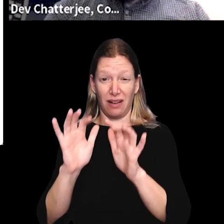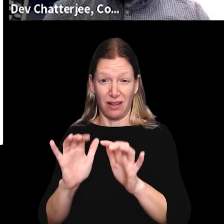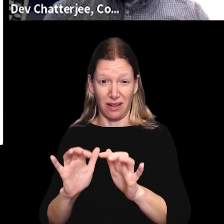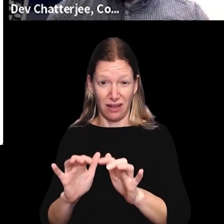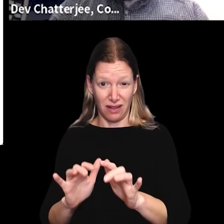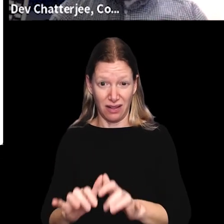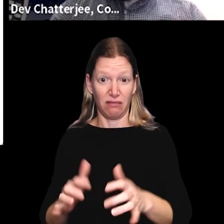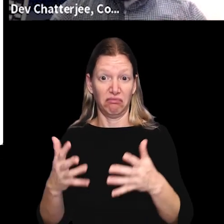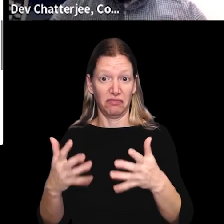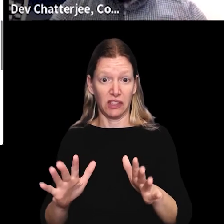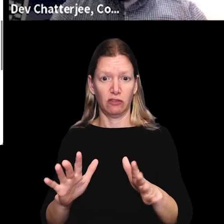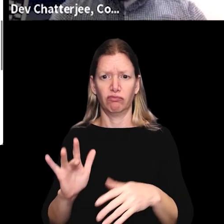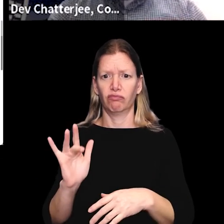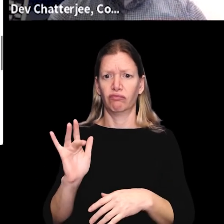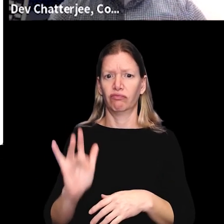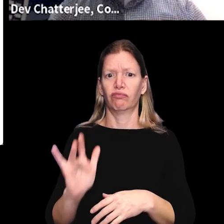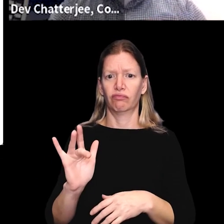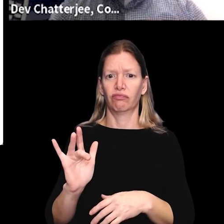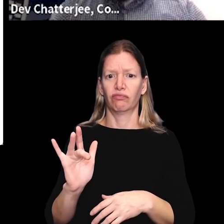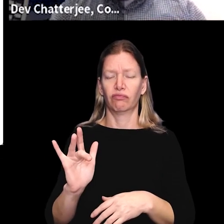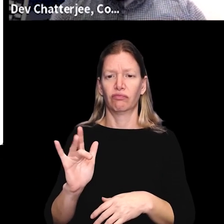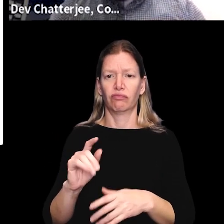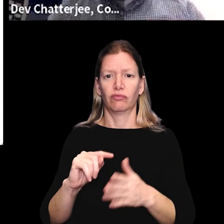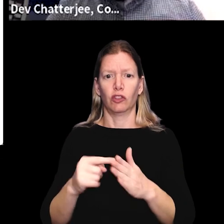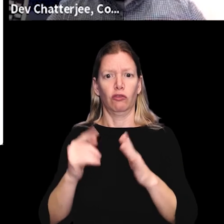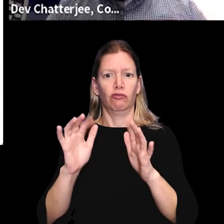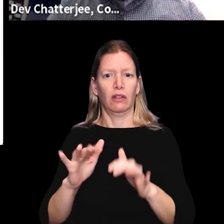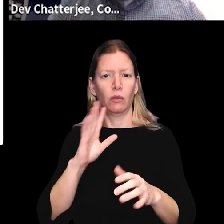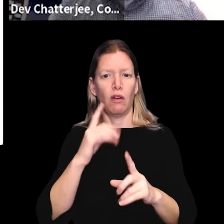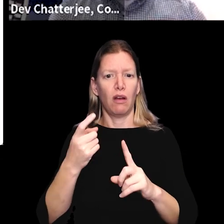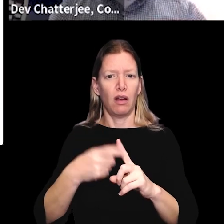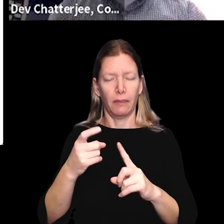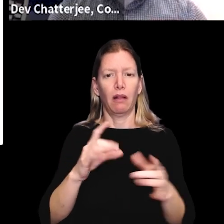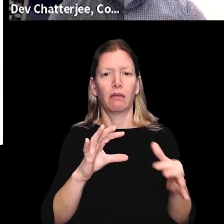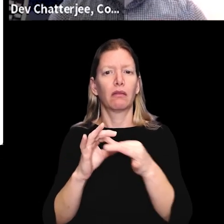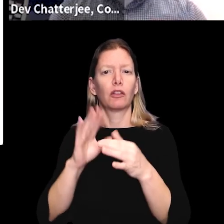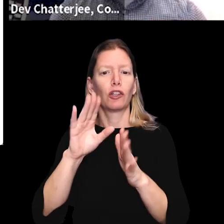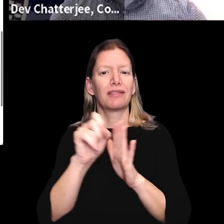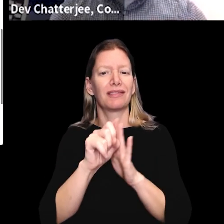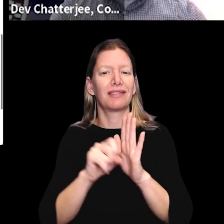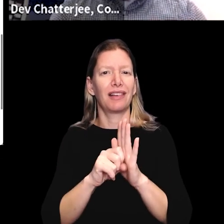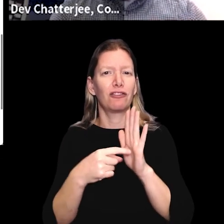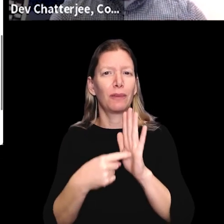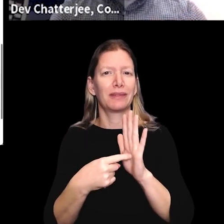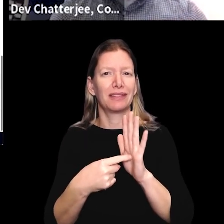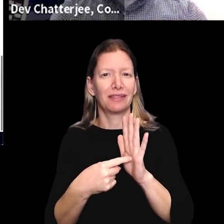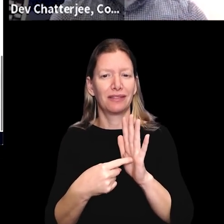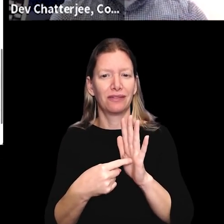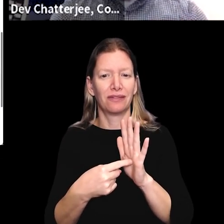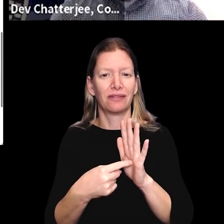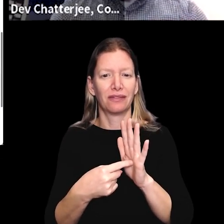so basically how this works is once you put that in, it will automatically plug in your, uh,